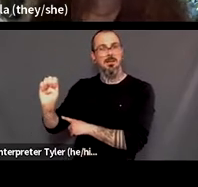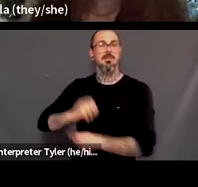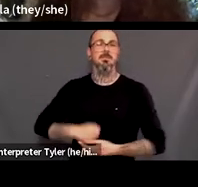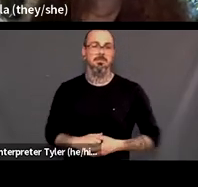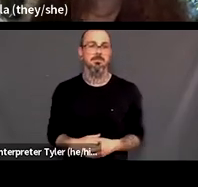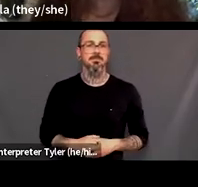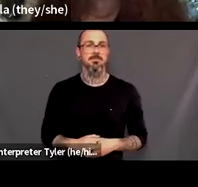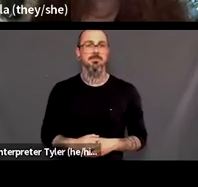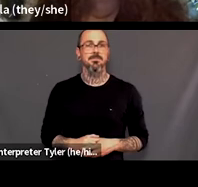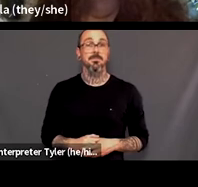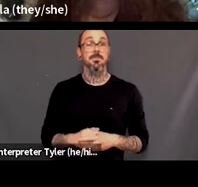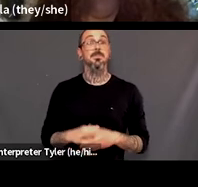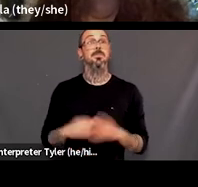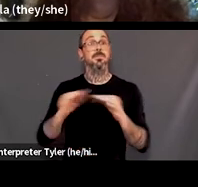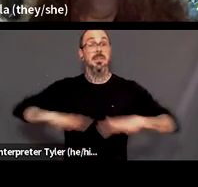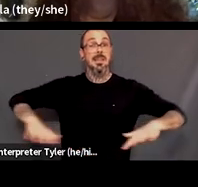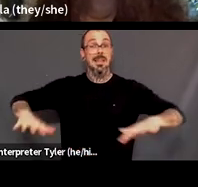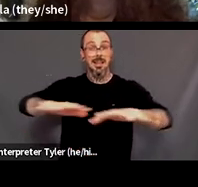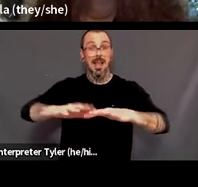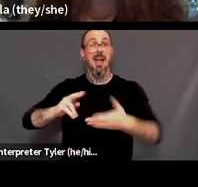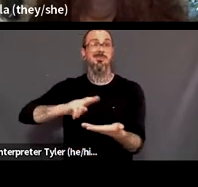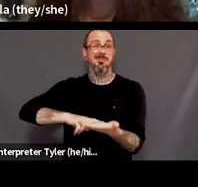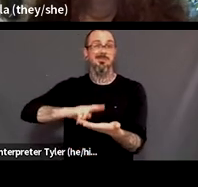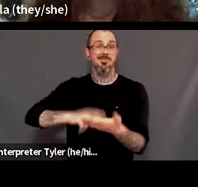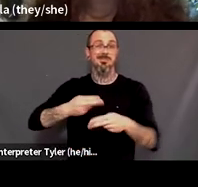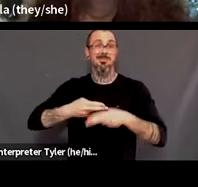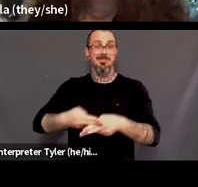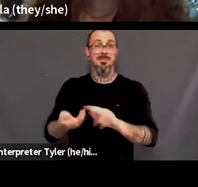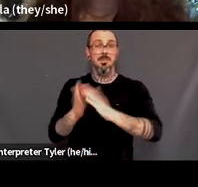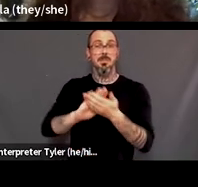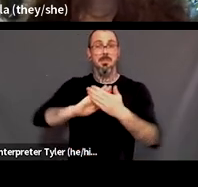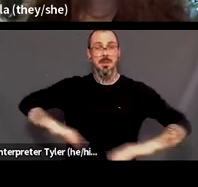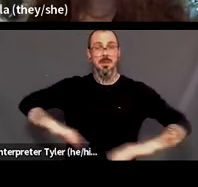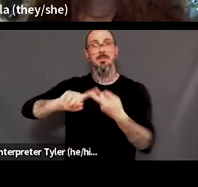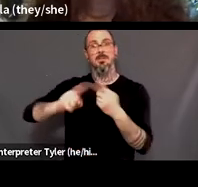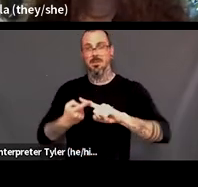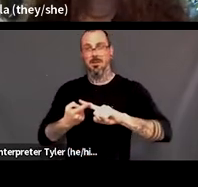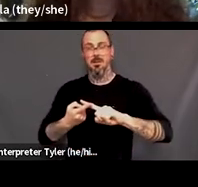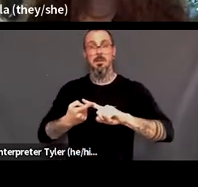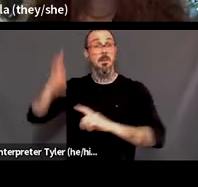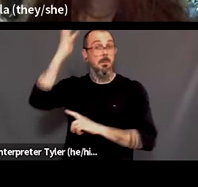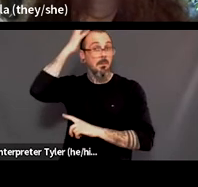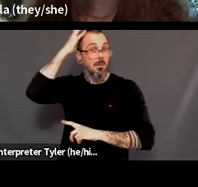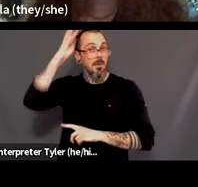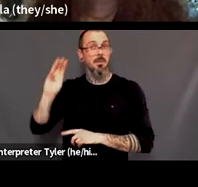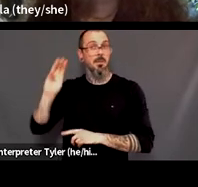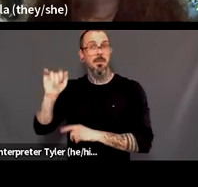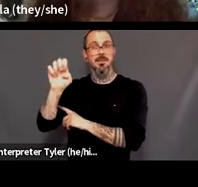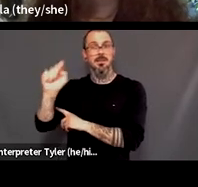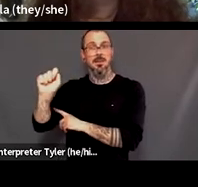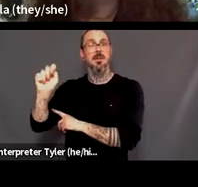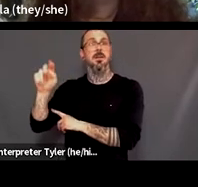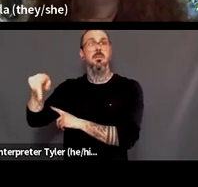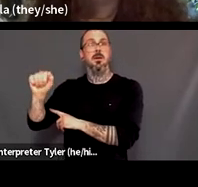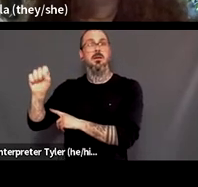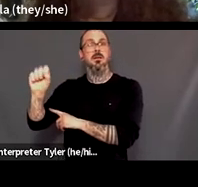this territory is covered under the treaties of peace and friendship which the mi'kmaugh maliseed and passamaquati people